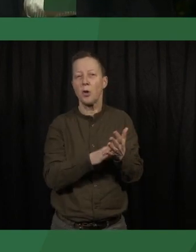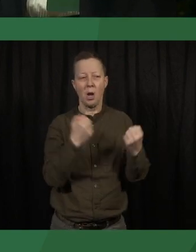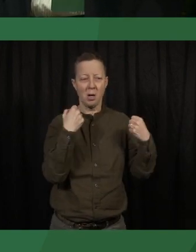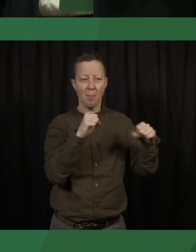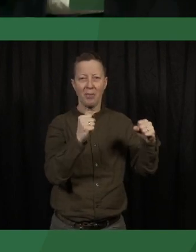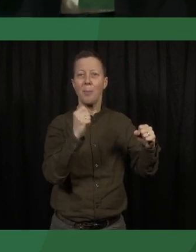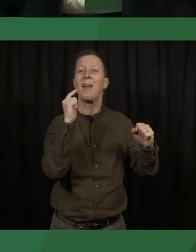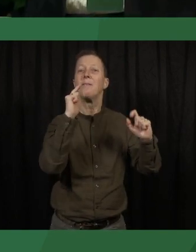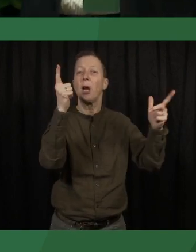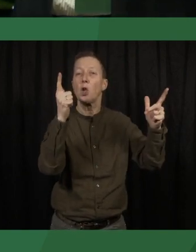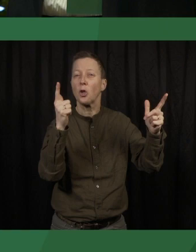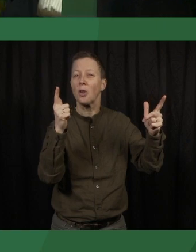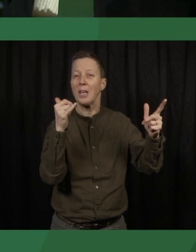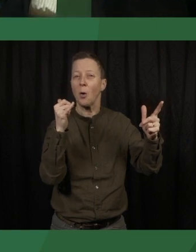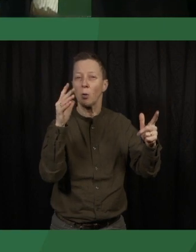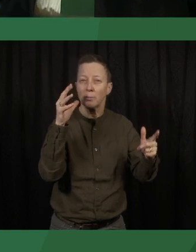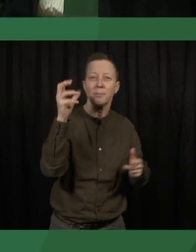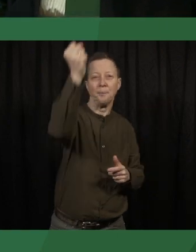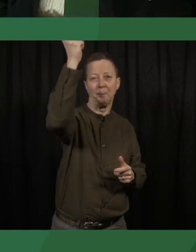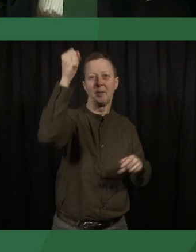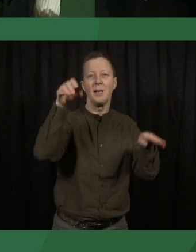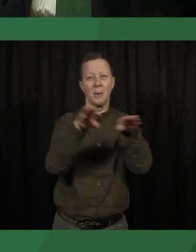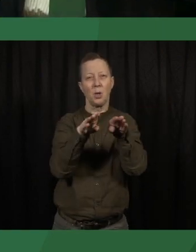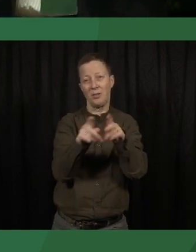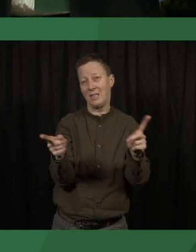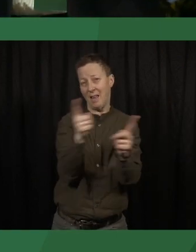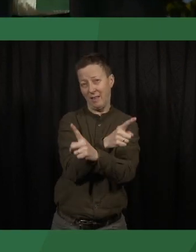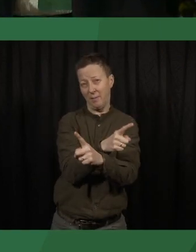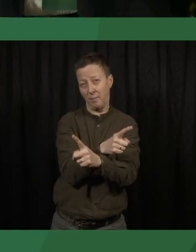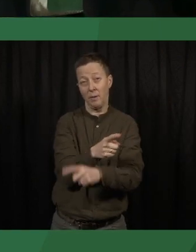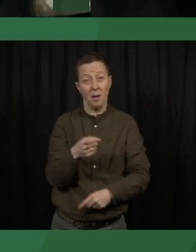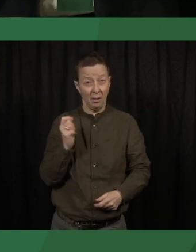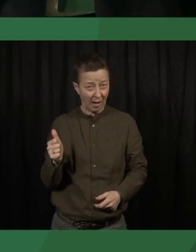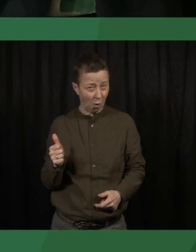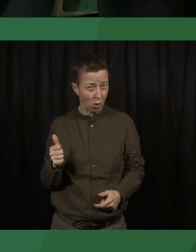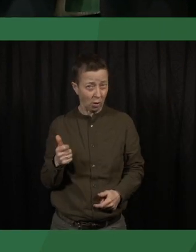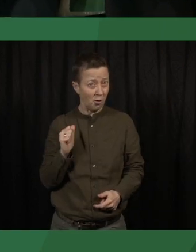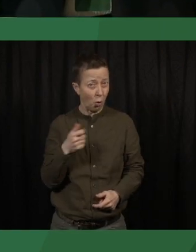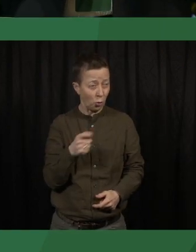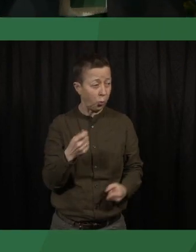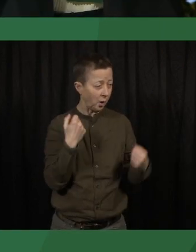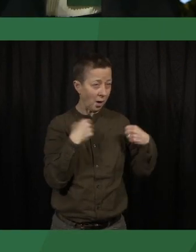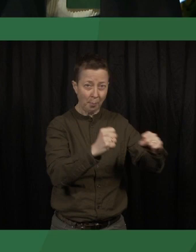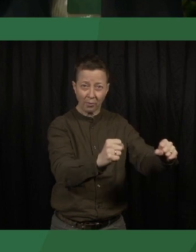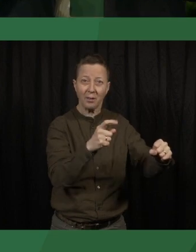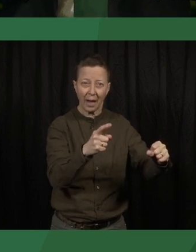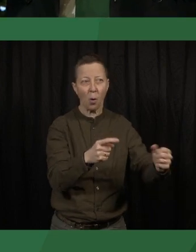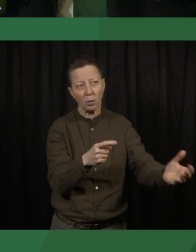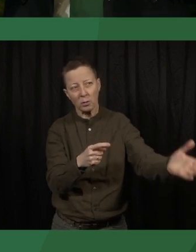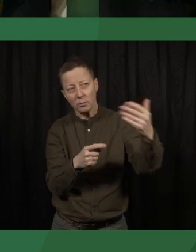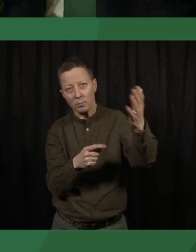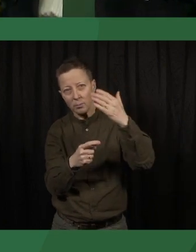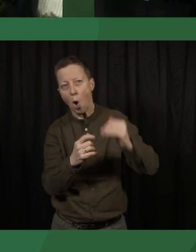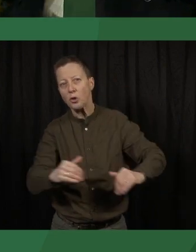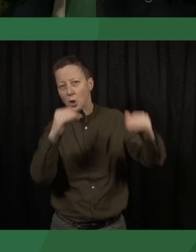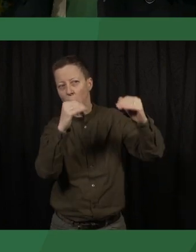successful in achieving democratic change. Therefore, for some campaigns, bringing the organizations back